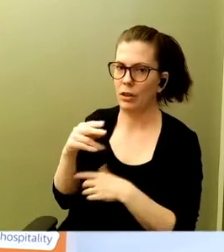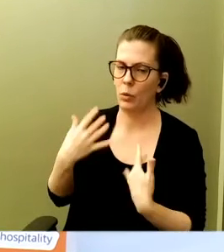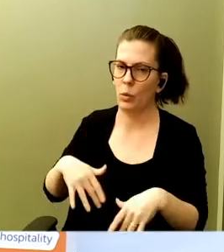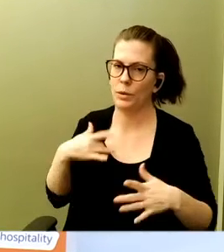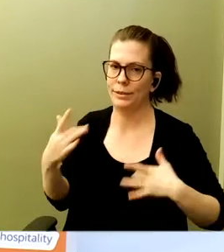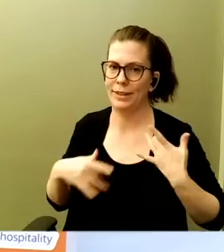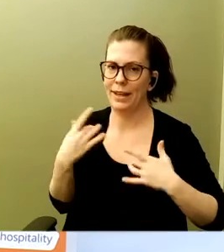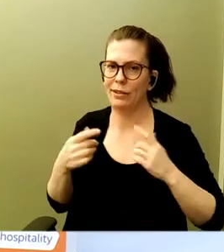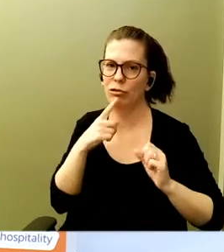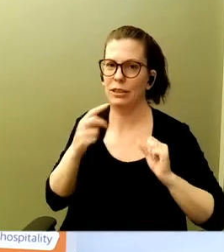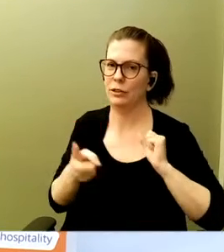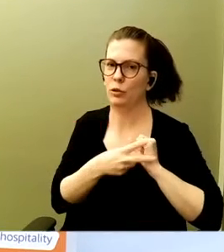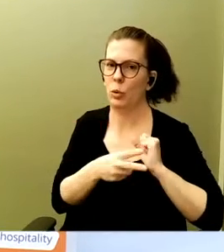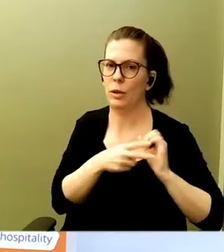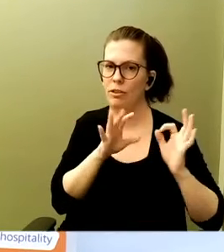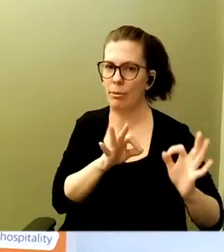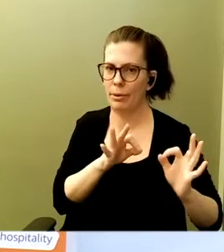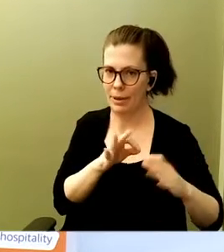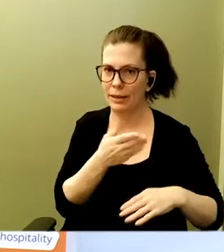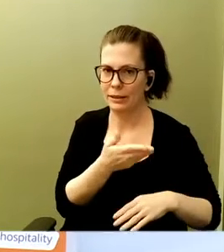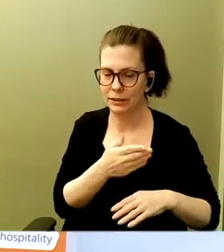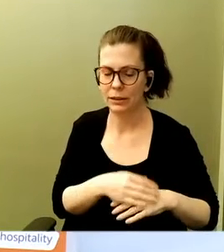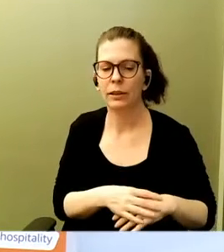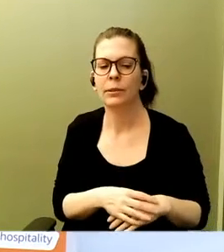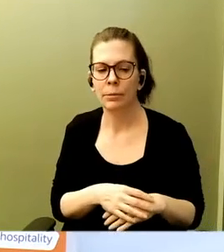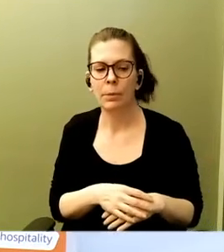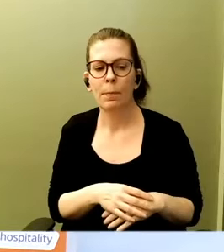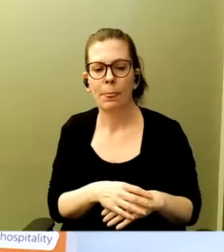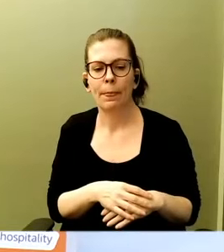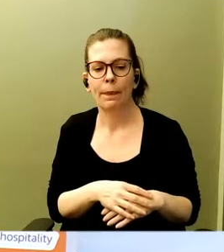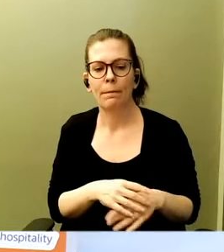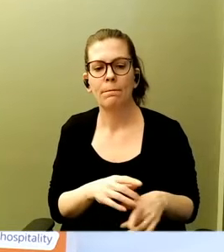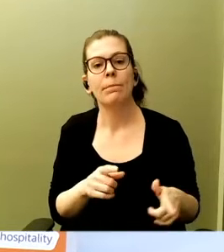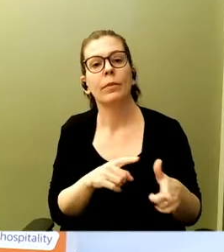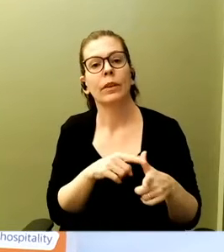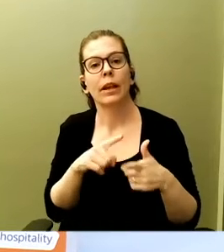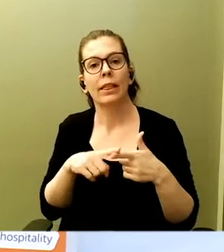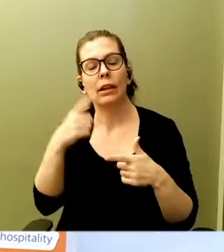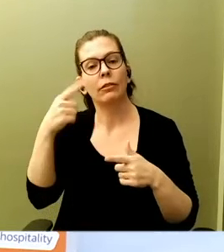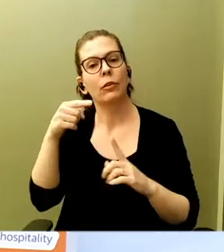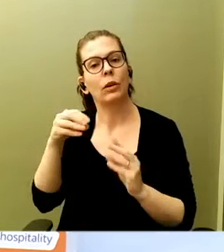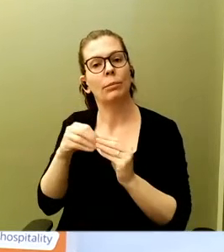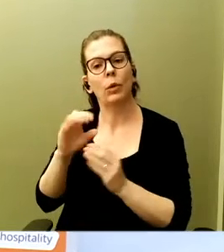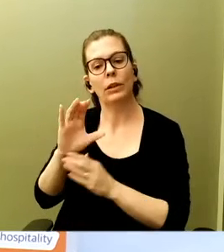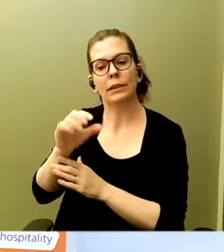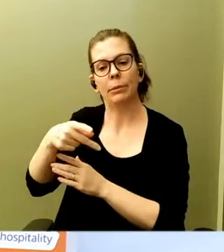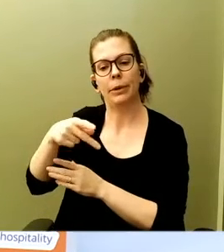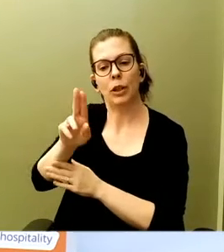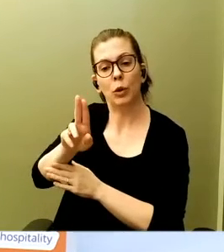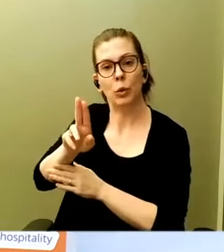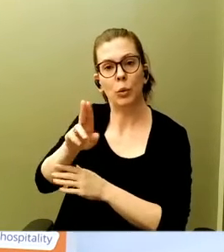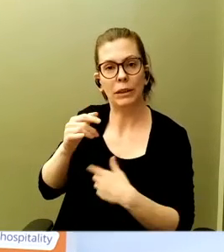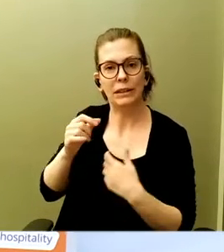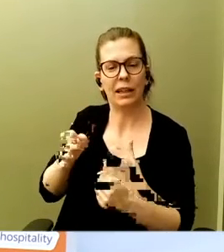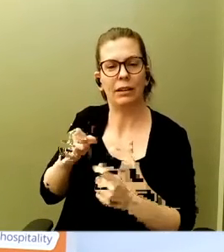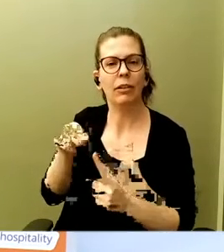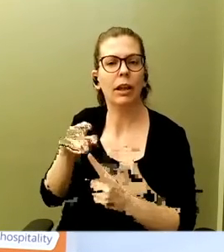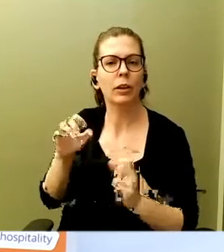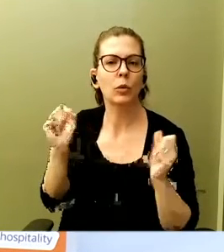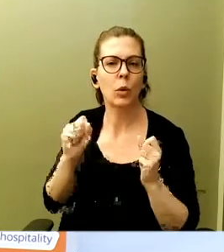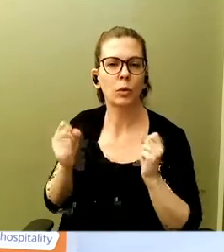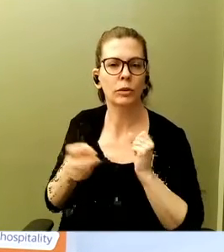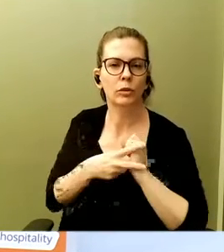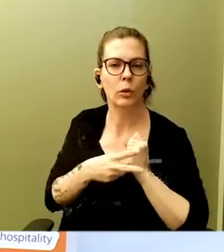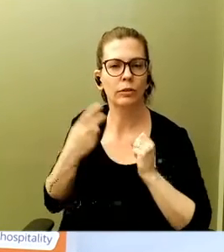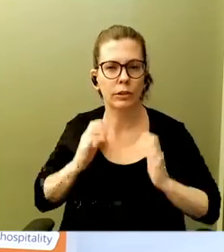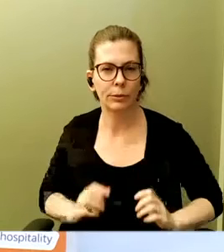optimized, for example. And then for more CPU intensive, like cold storage or consumer profile type